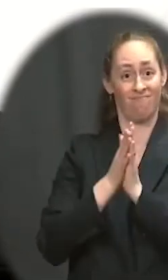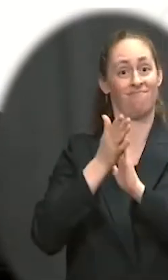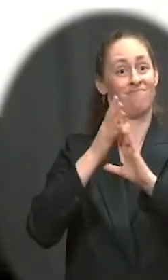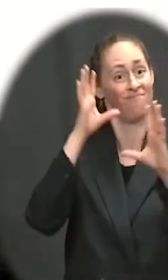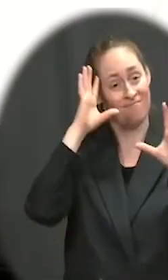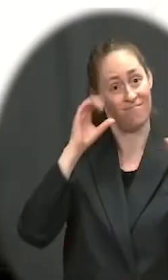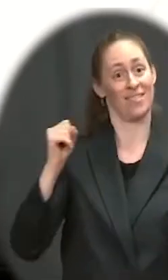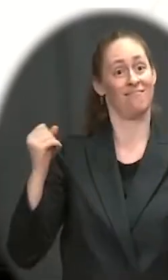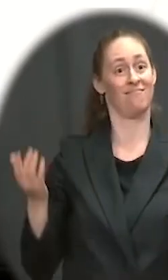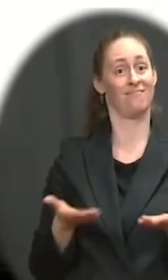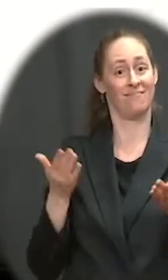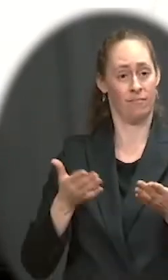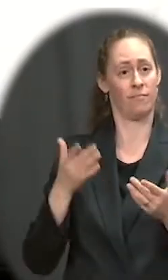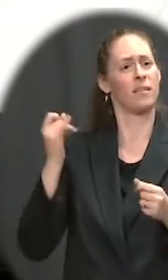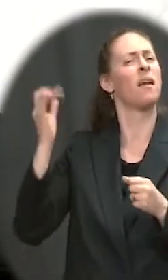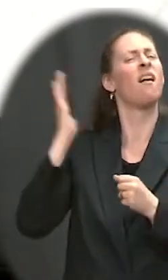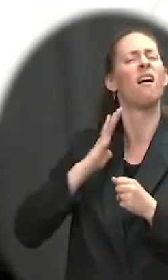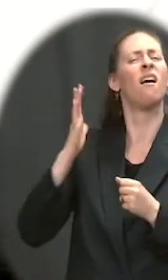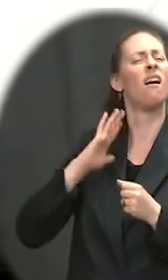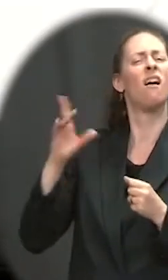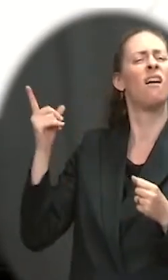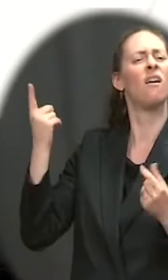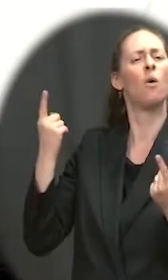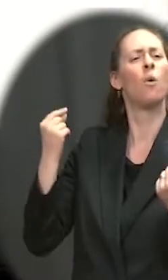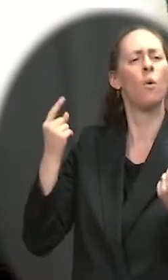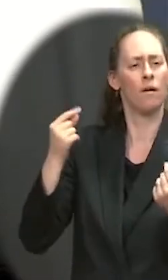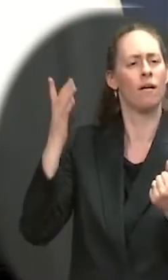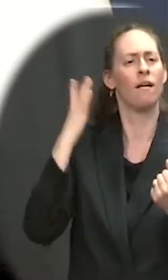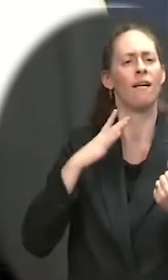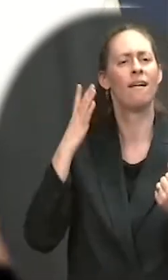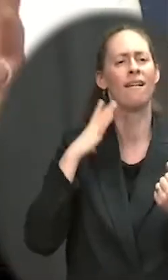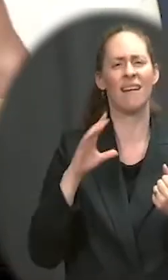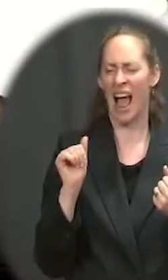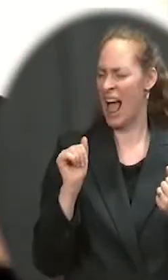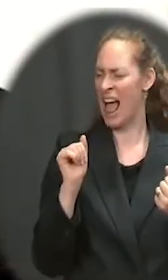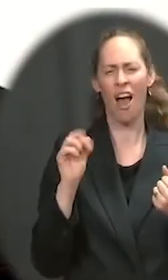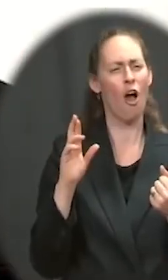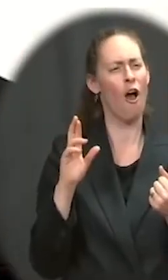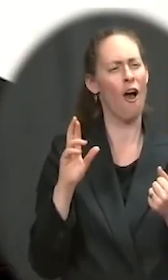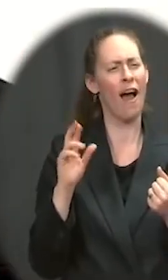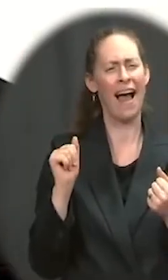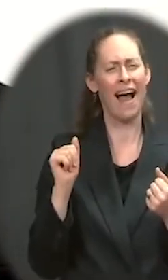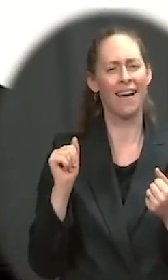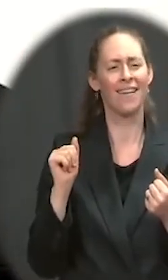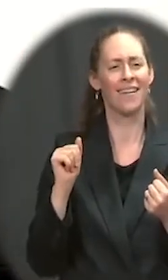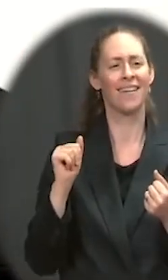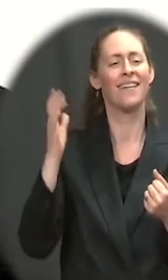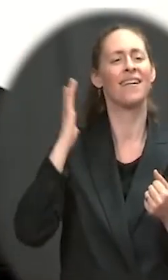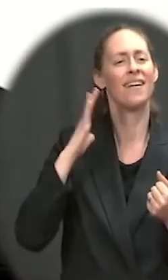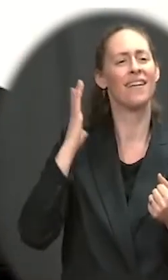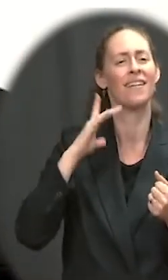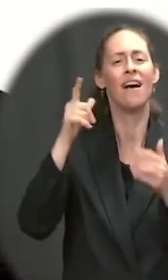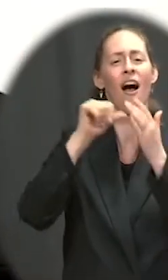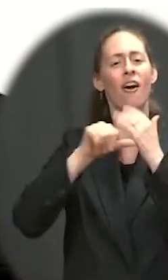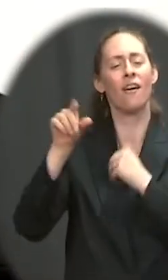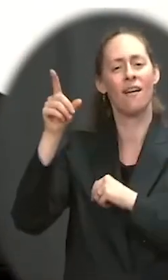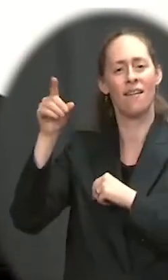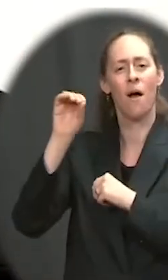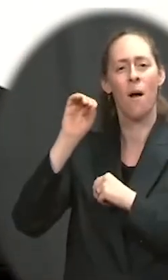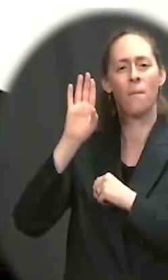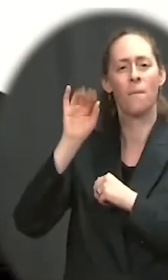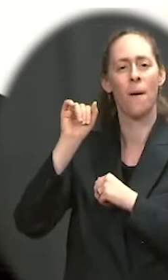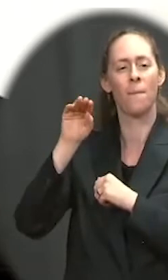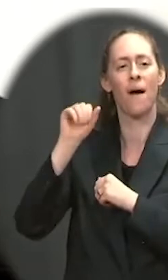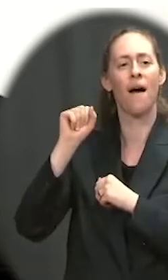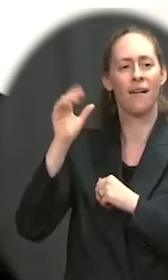Rescue and Recovery of the ARA back in the early days of the Obama-Biden administration. He takes waste, fraud, and abuse incredibly